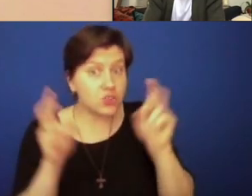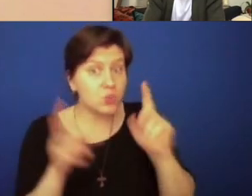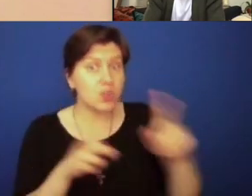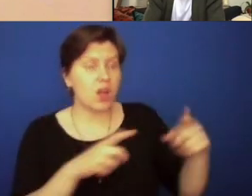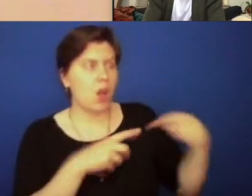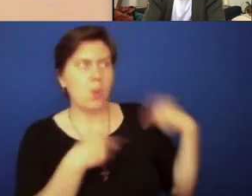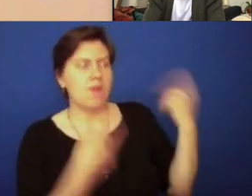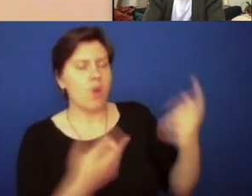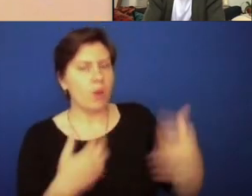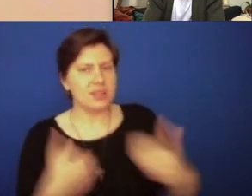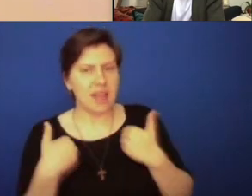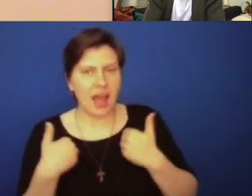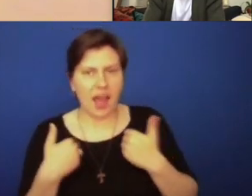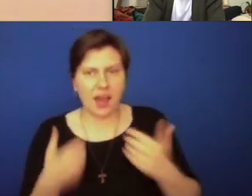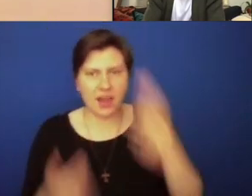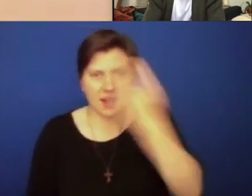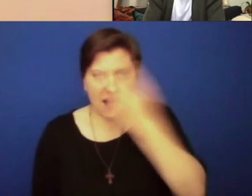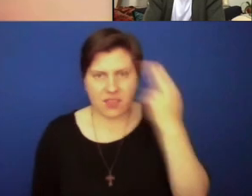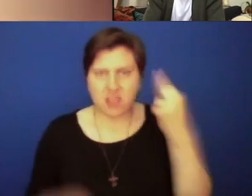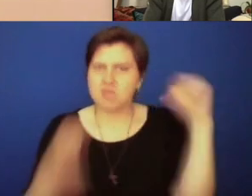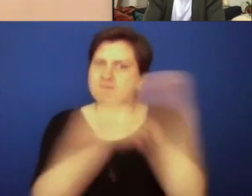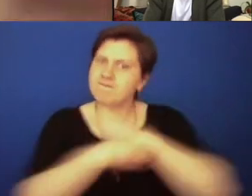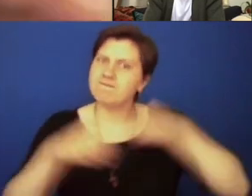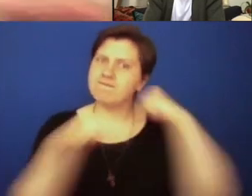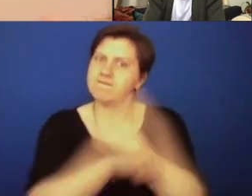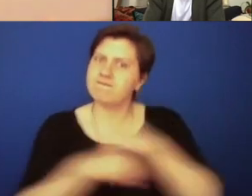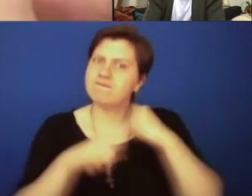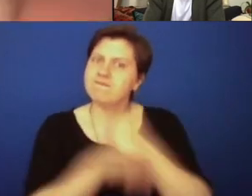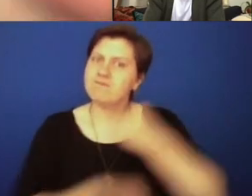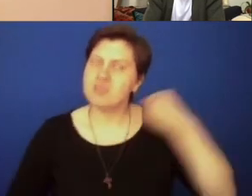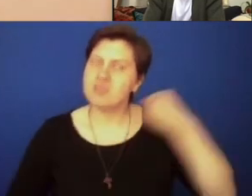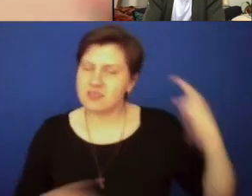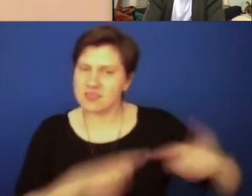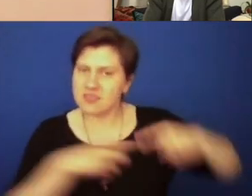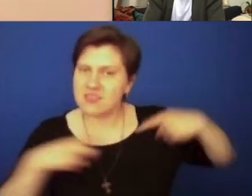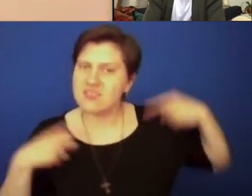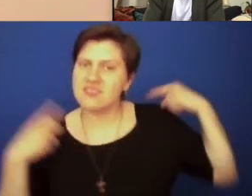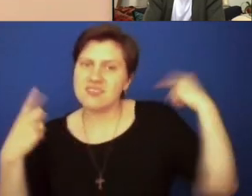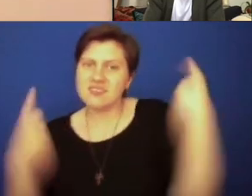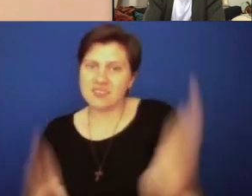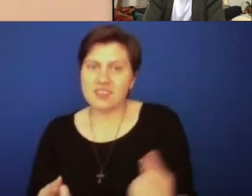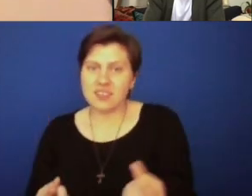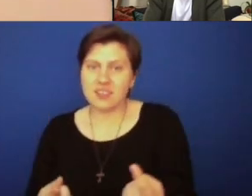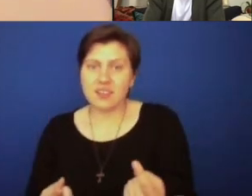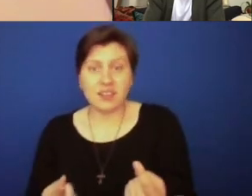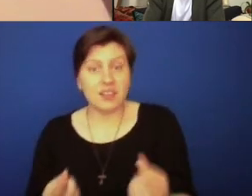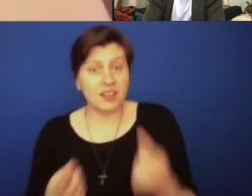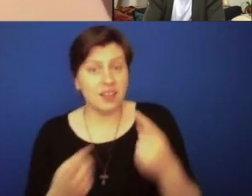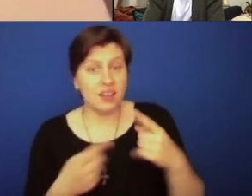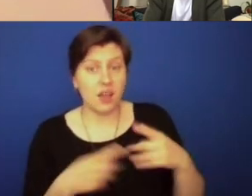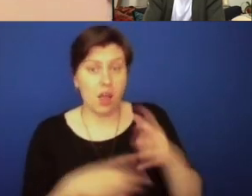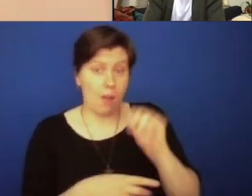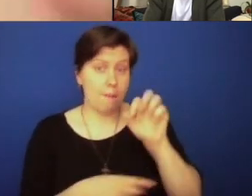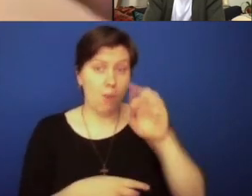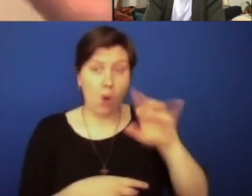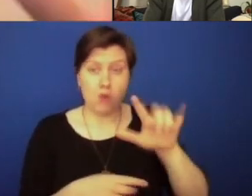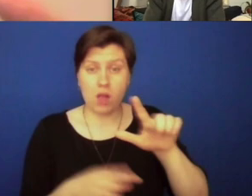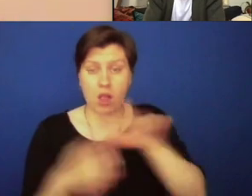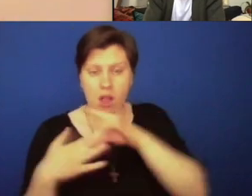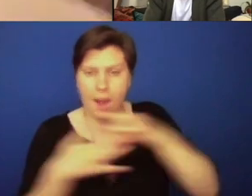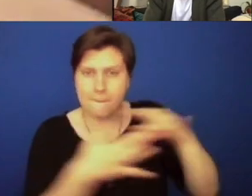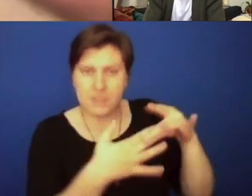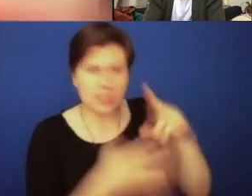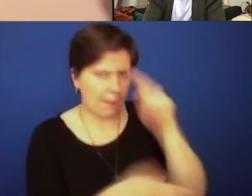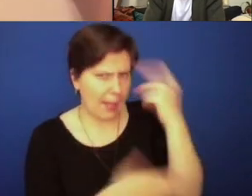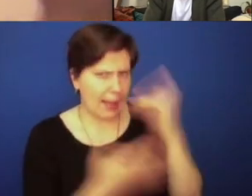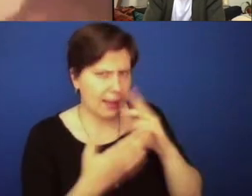always had Catholics who have thought this at every turn. Certainly, the moral compass has been within the Black Catholic community. But there are